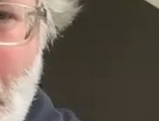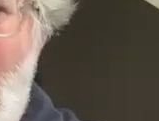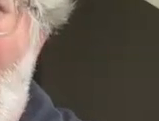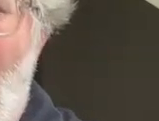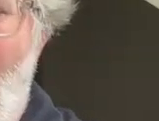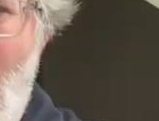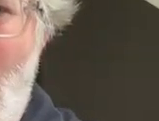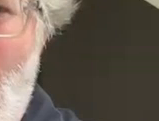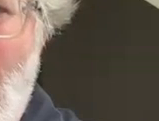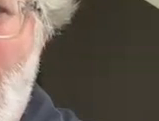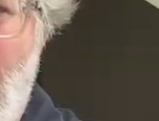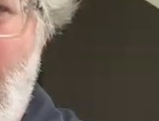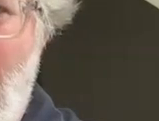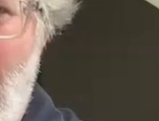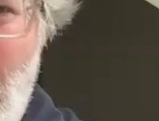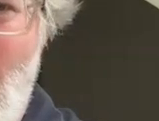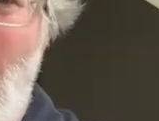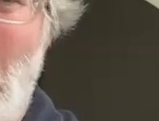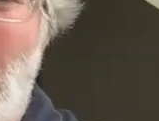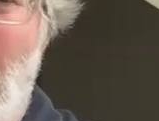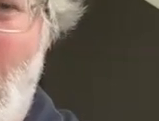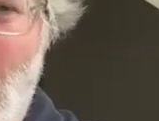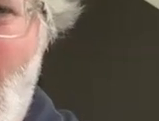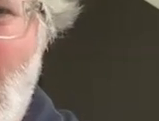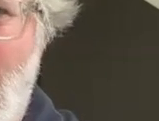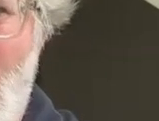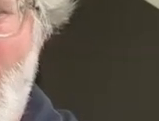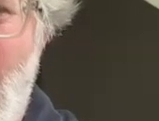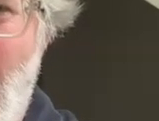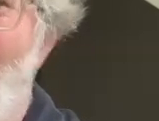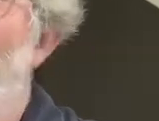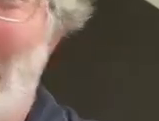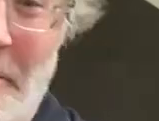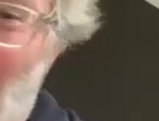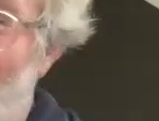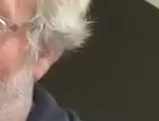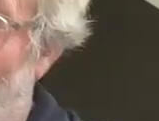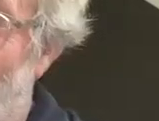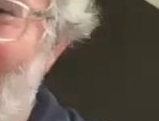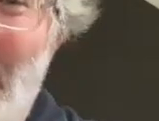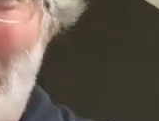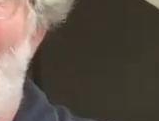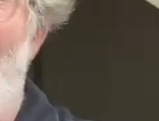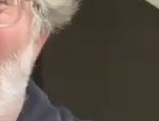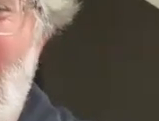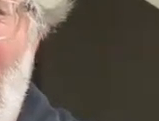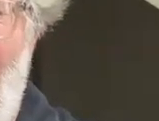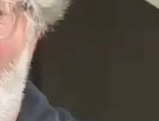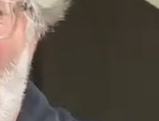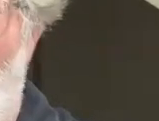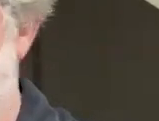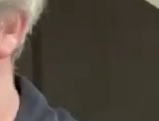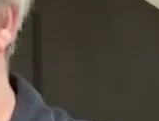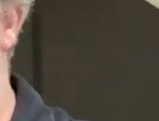there are a couple more questions in here keep them coming gang our friend lois has a question and then you know i don't like this gang an anonymous